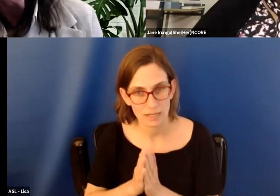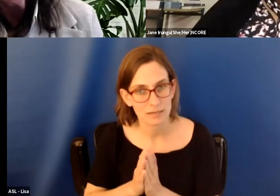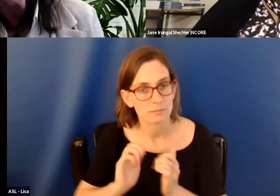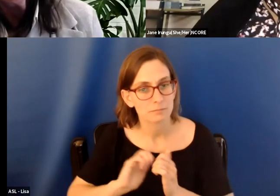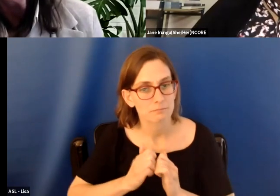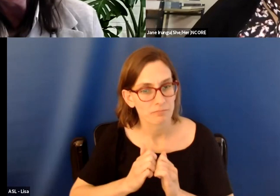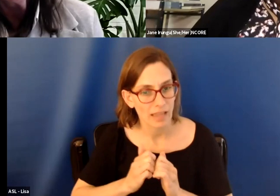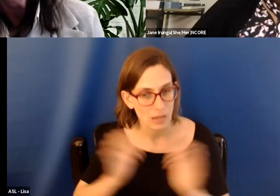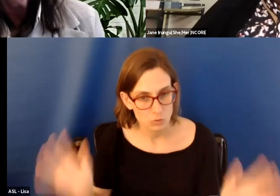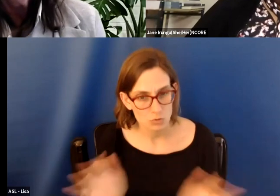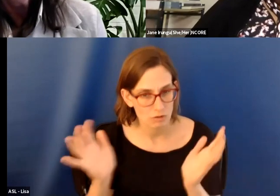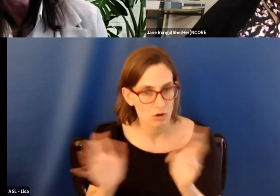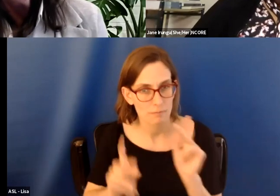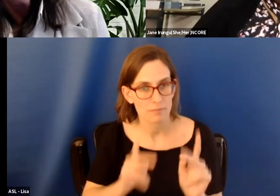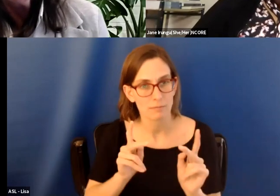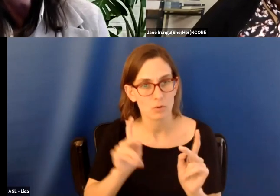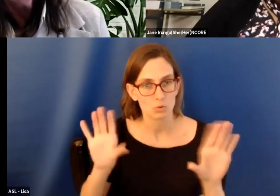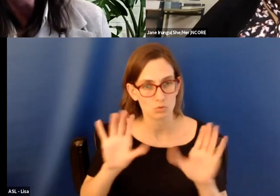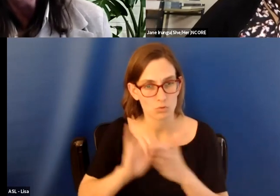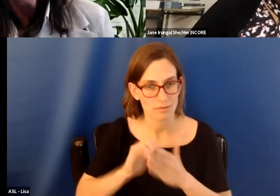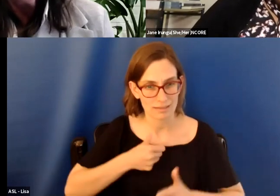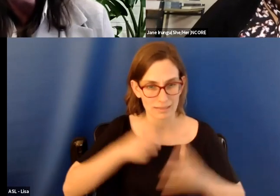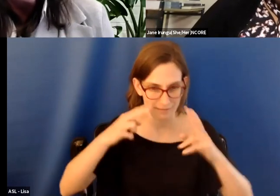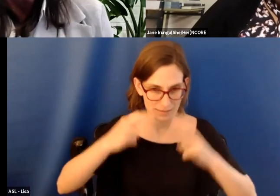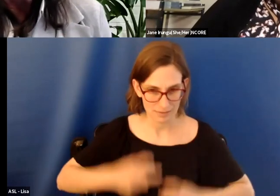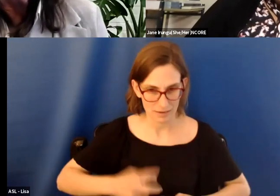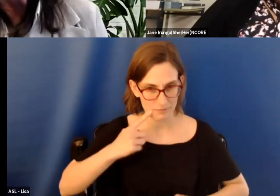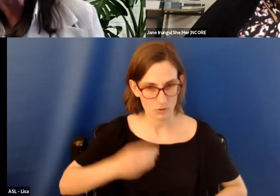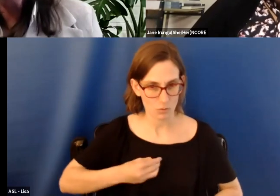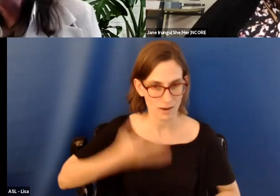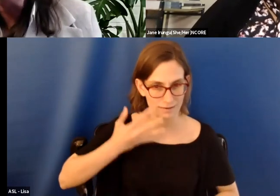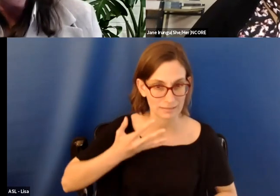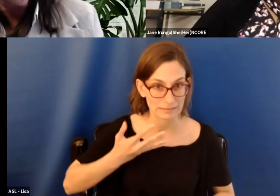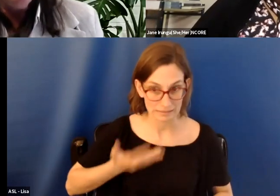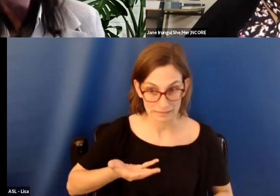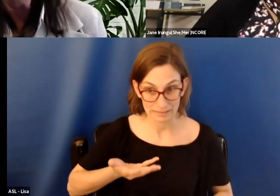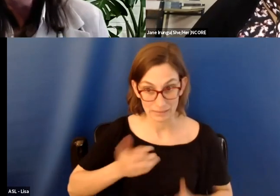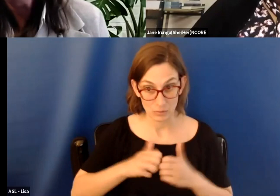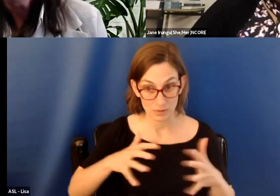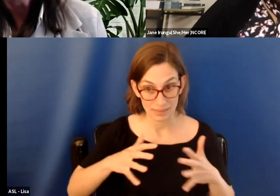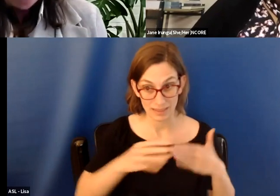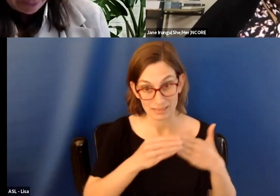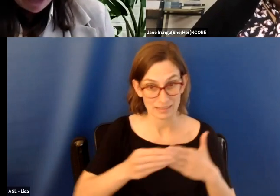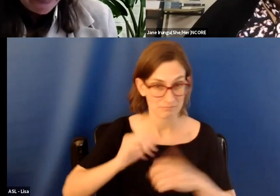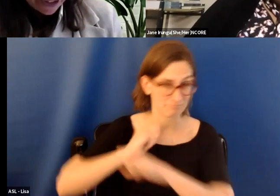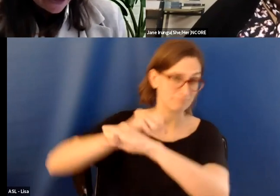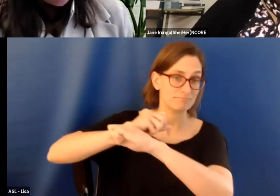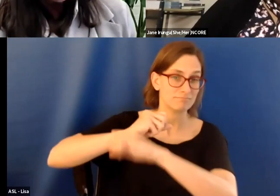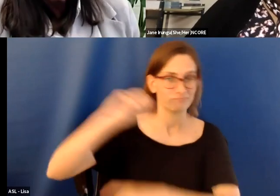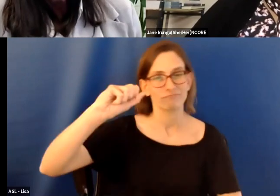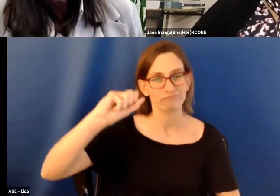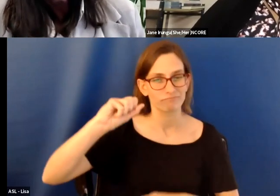encourage folks to do this kind of self-examination of their whiteness without leading them to being defensive, being